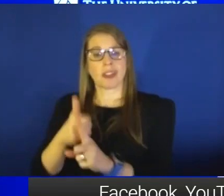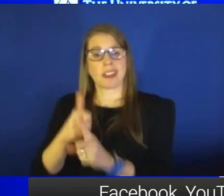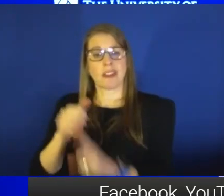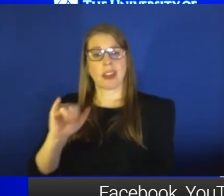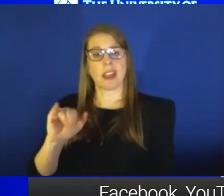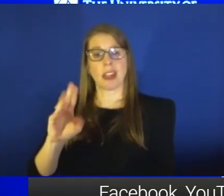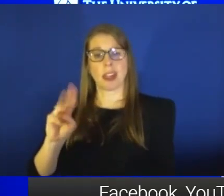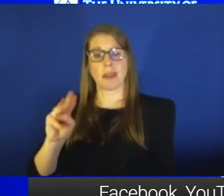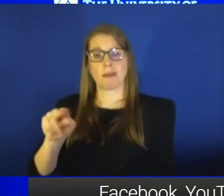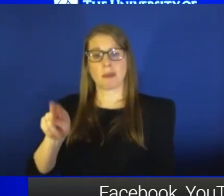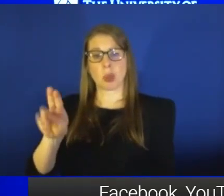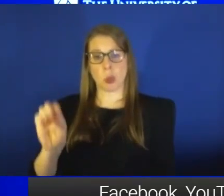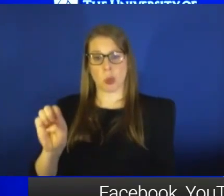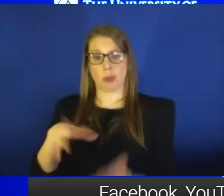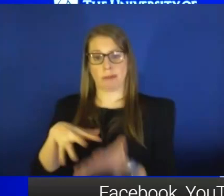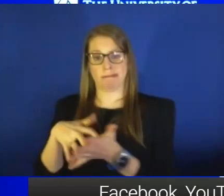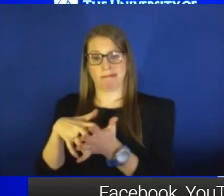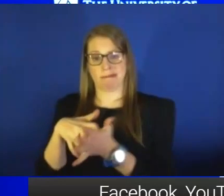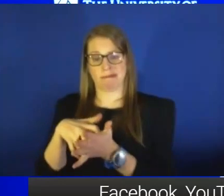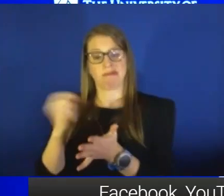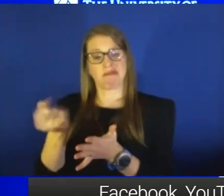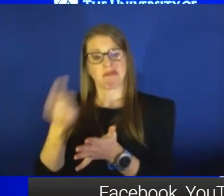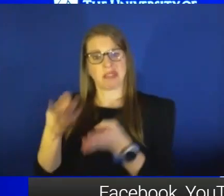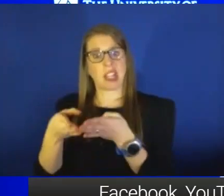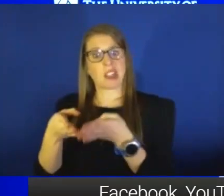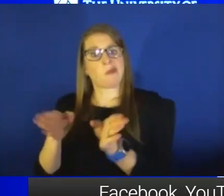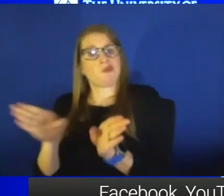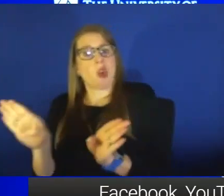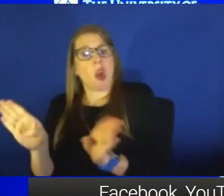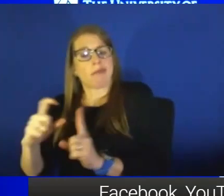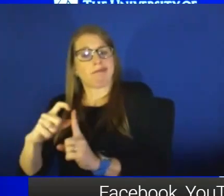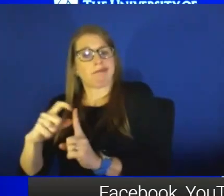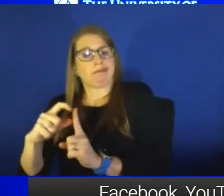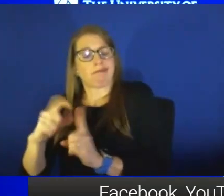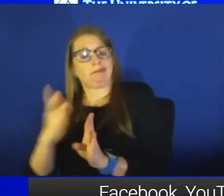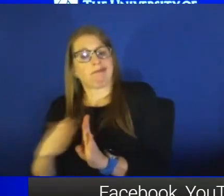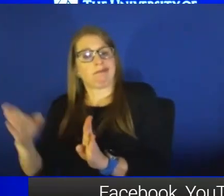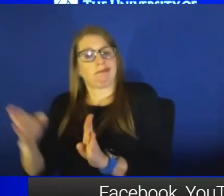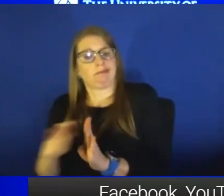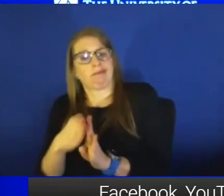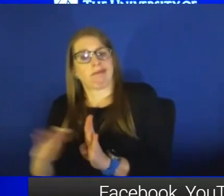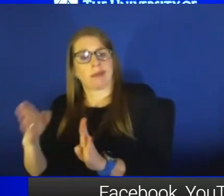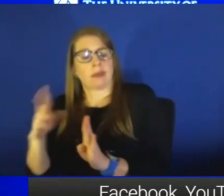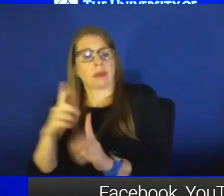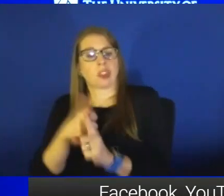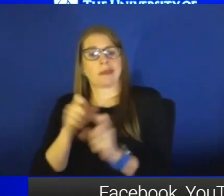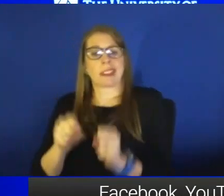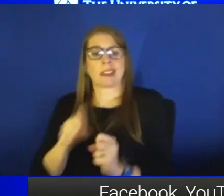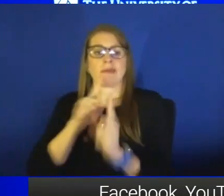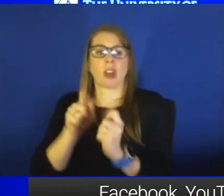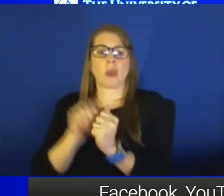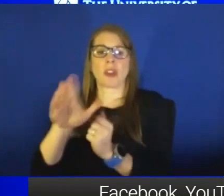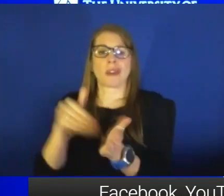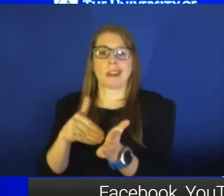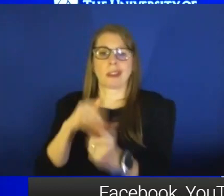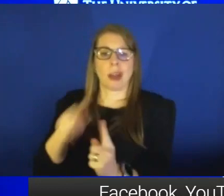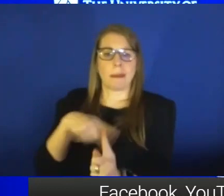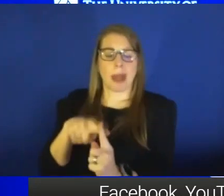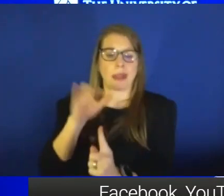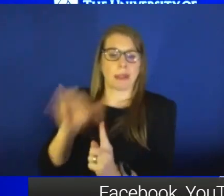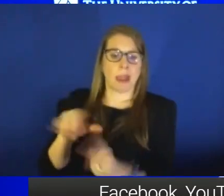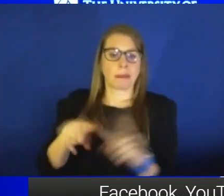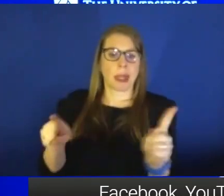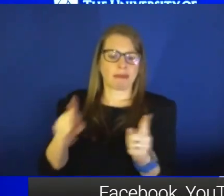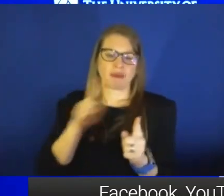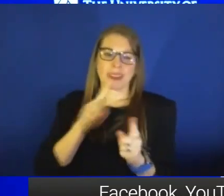have immune-compromised, which is a broad spectrum, and you need to speak with your physician about that, but it's pretty broad.